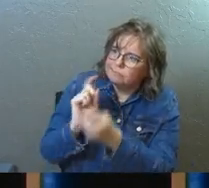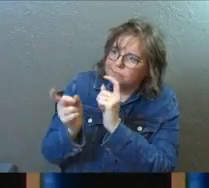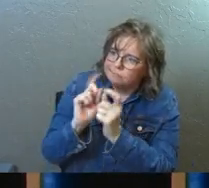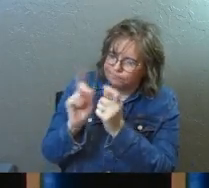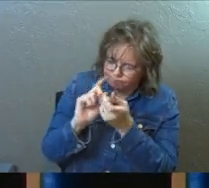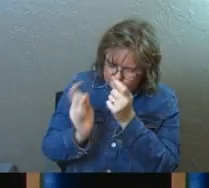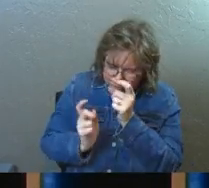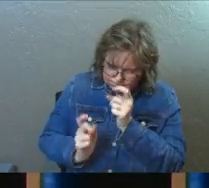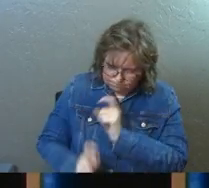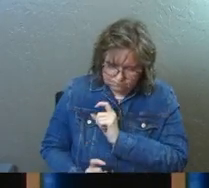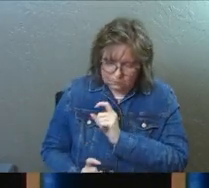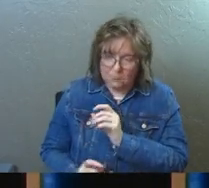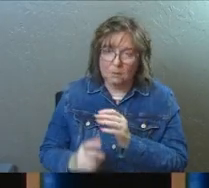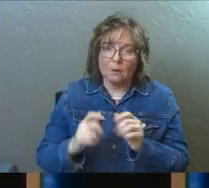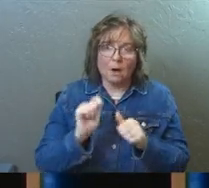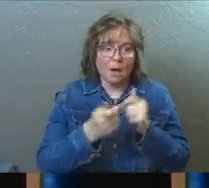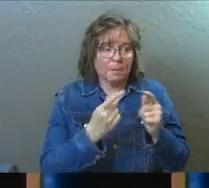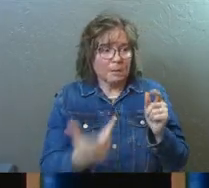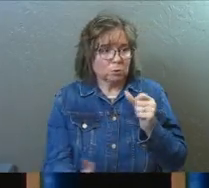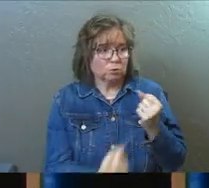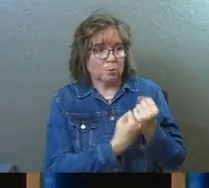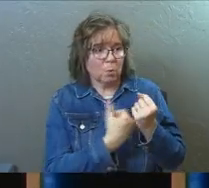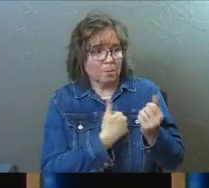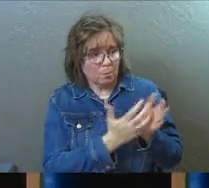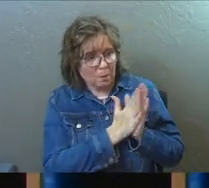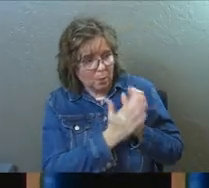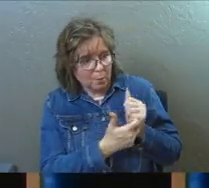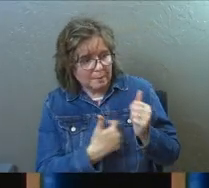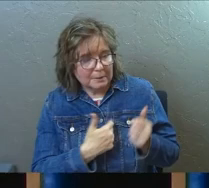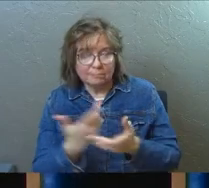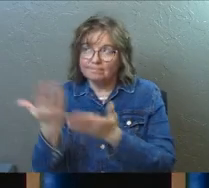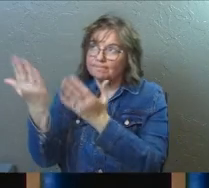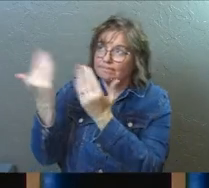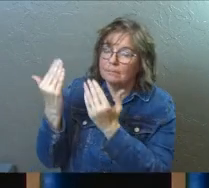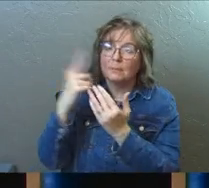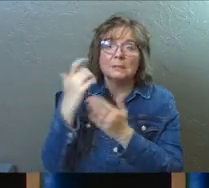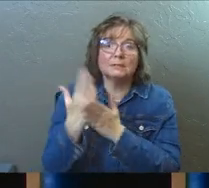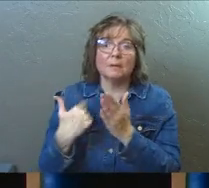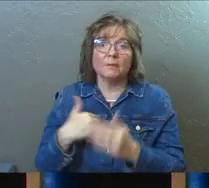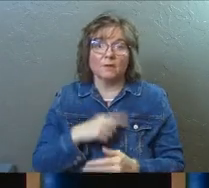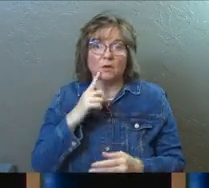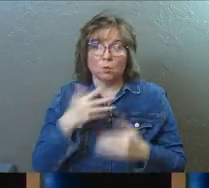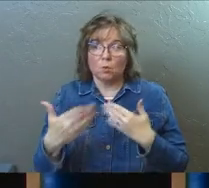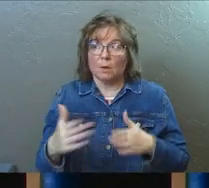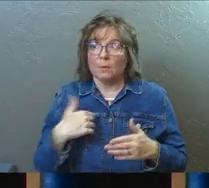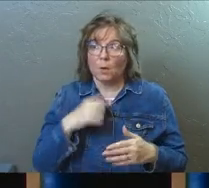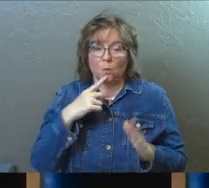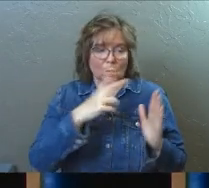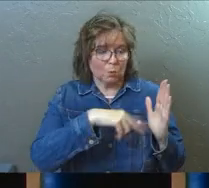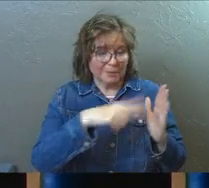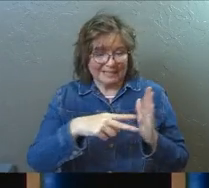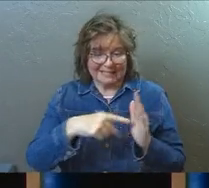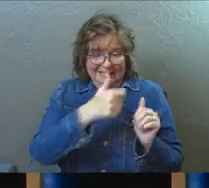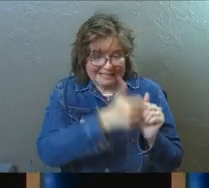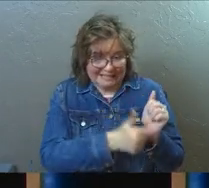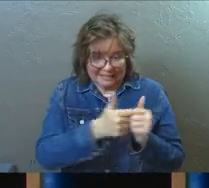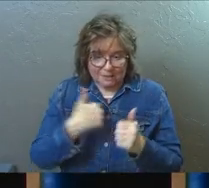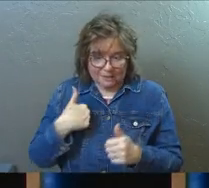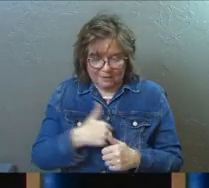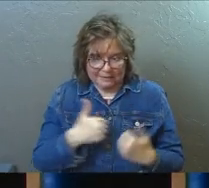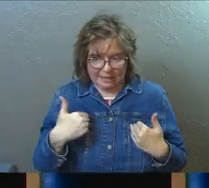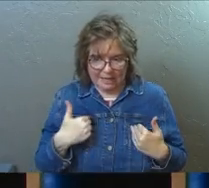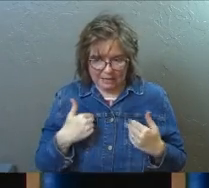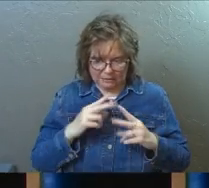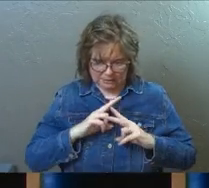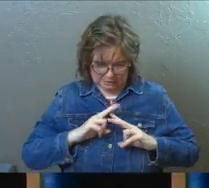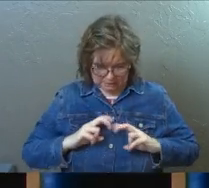bring others around me to pray with me for whatever you have for me? Because some of us are in this room and we're reading all this. Each of us has one